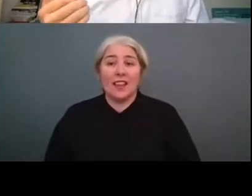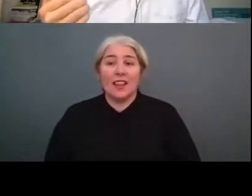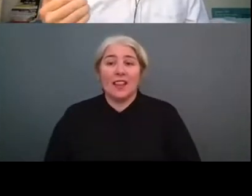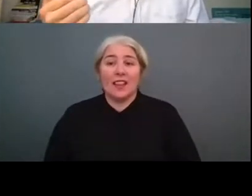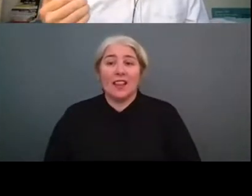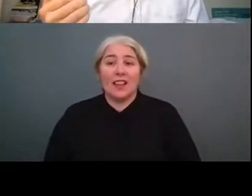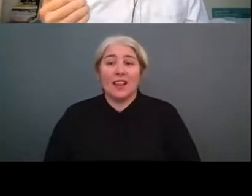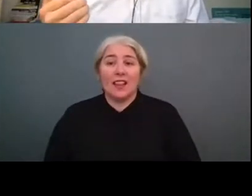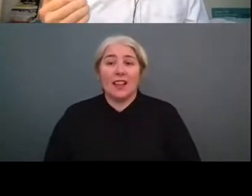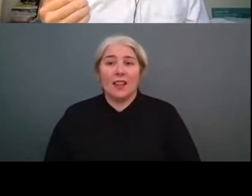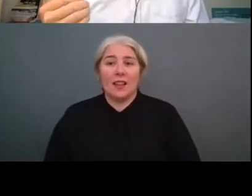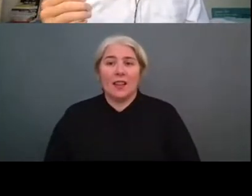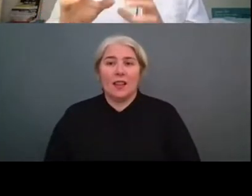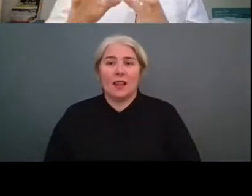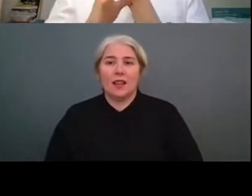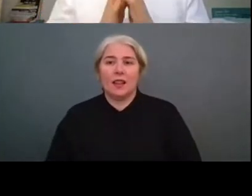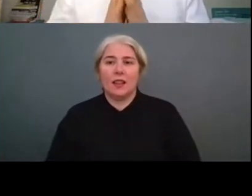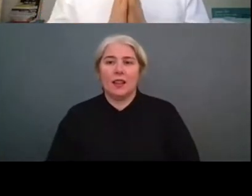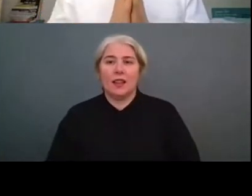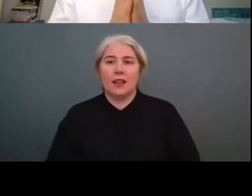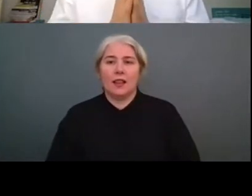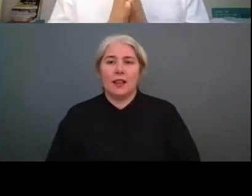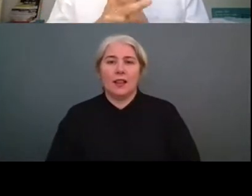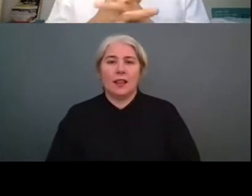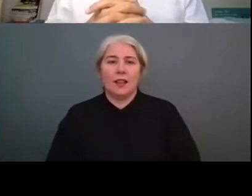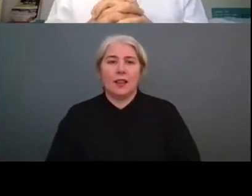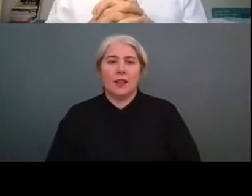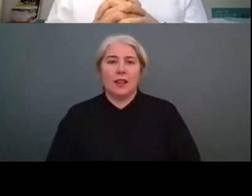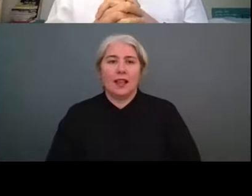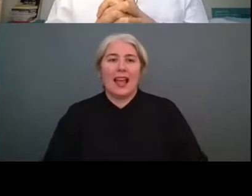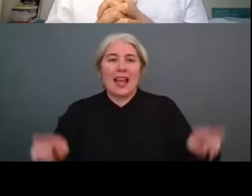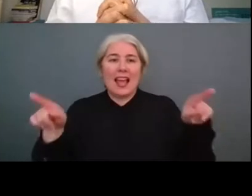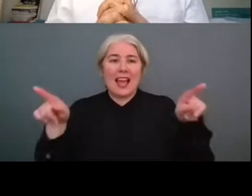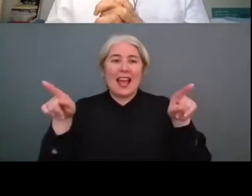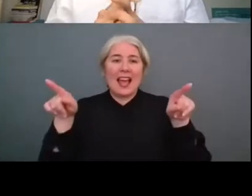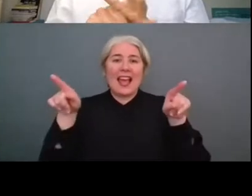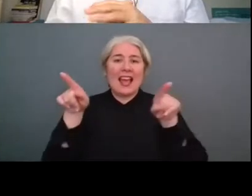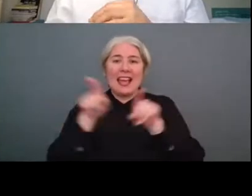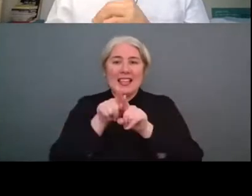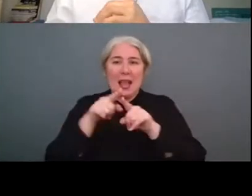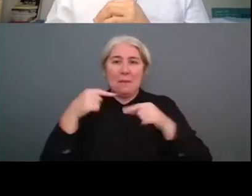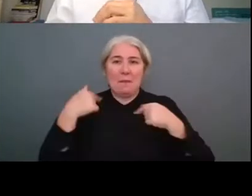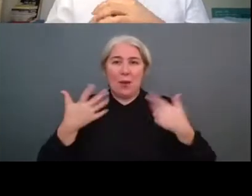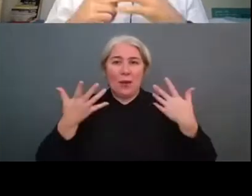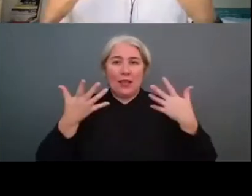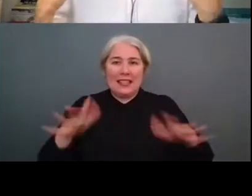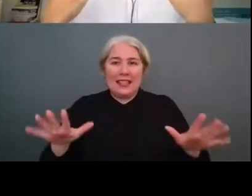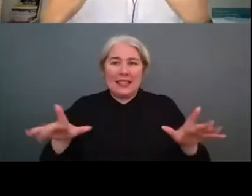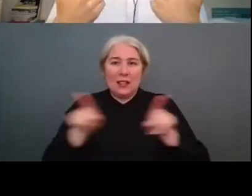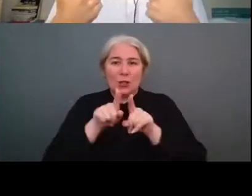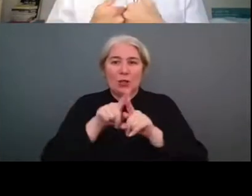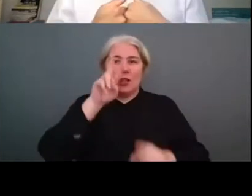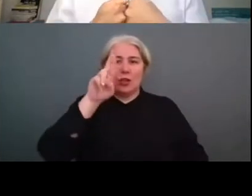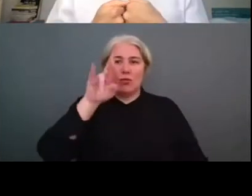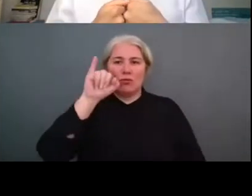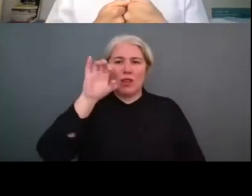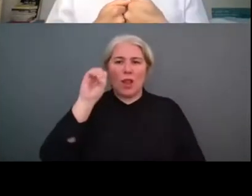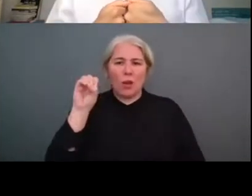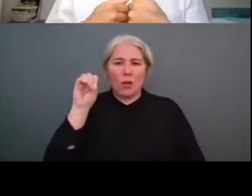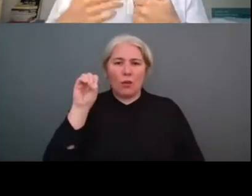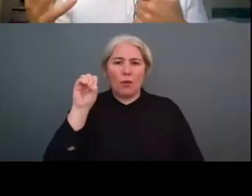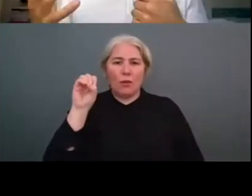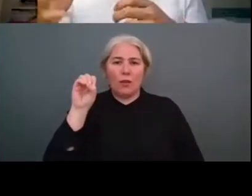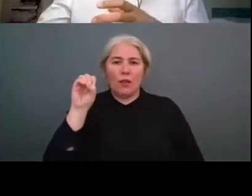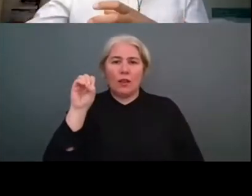ticaca and theo uh we actually yeah definitely it's on the other side of the world so yeah so so that's that's a big issue that we had